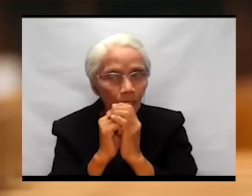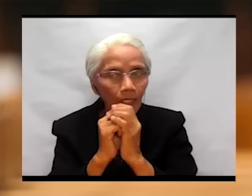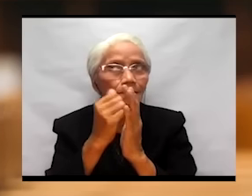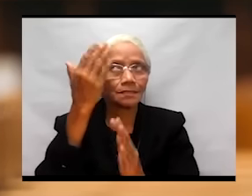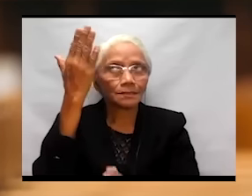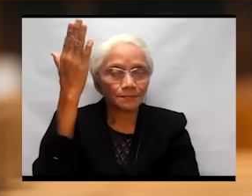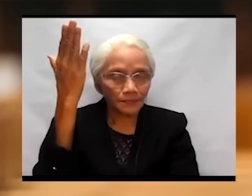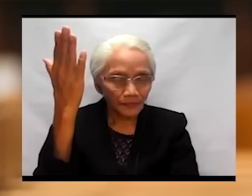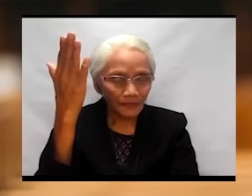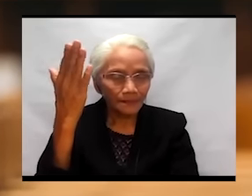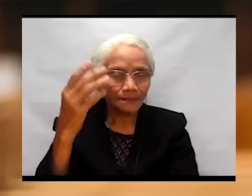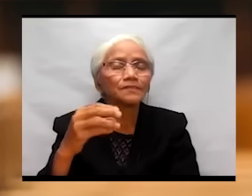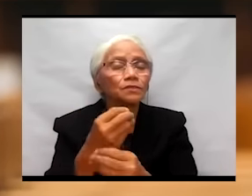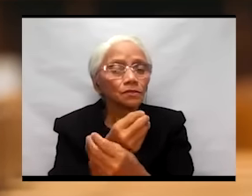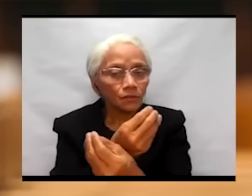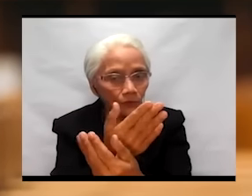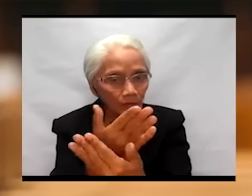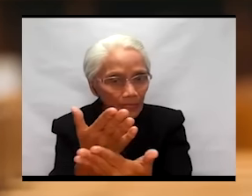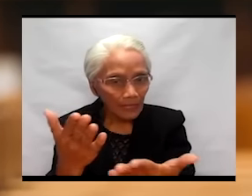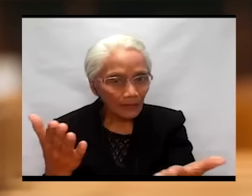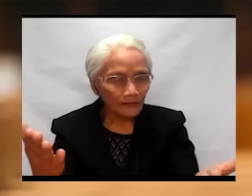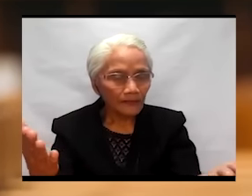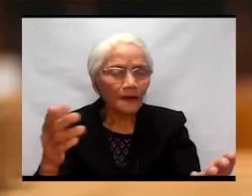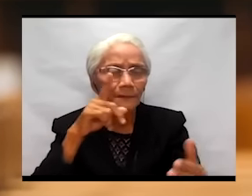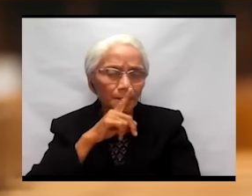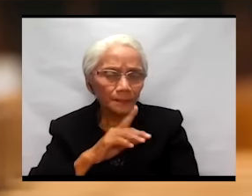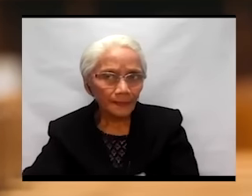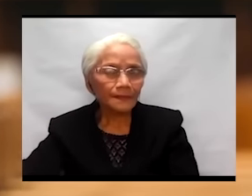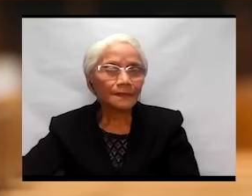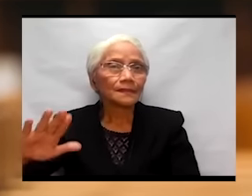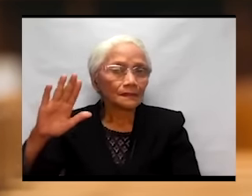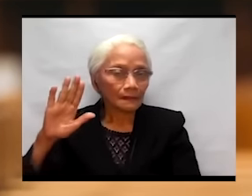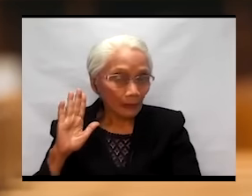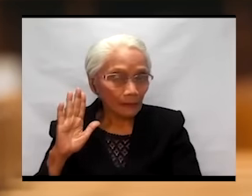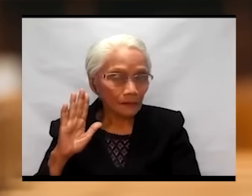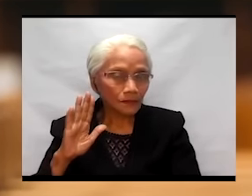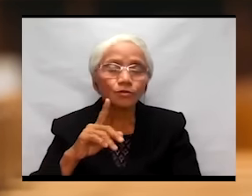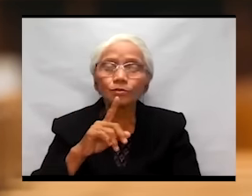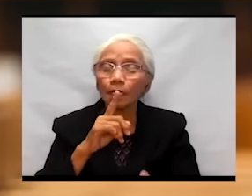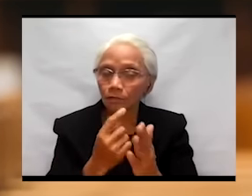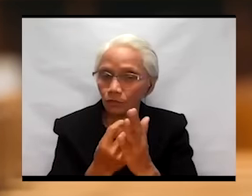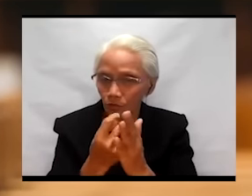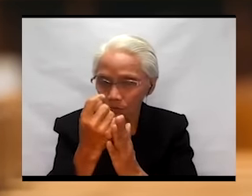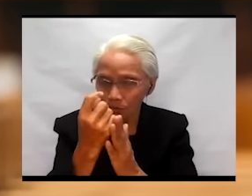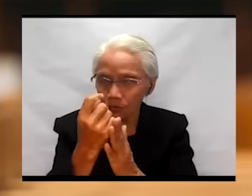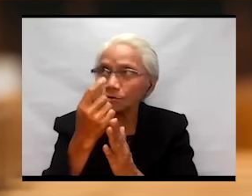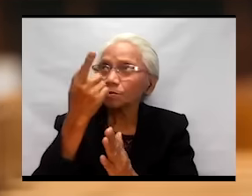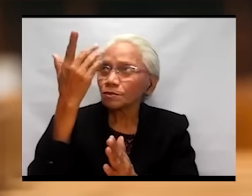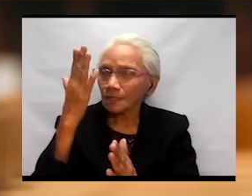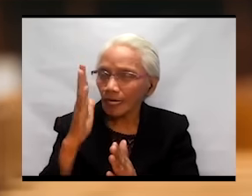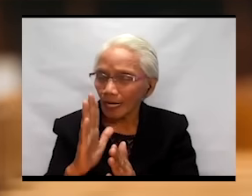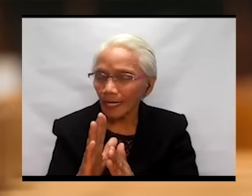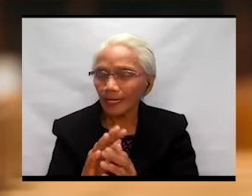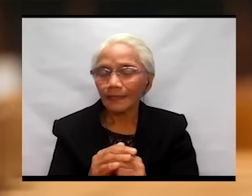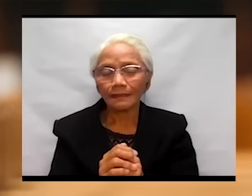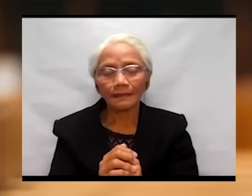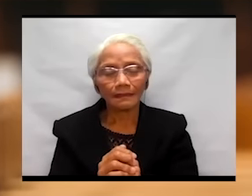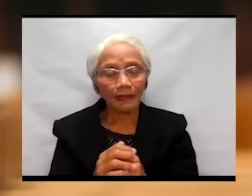allegiance to the true God. Apart from that, we are not free.